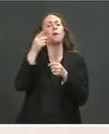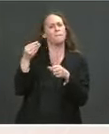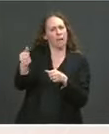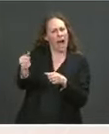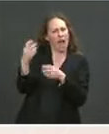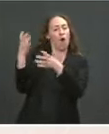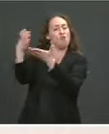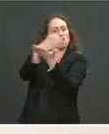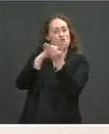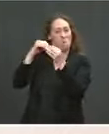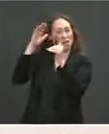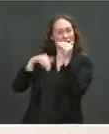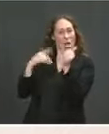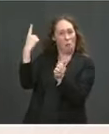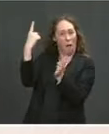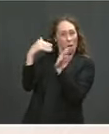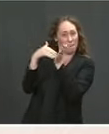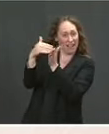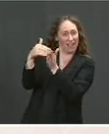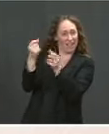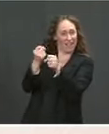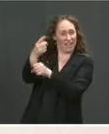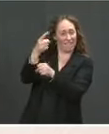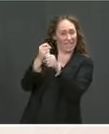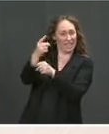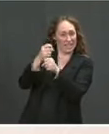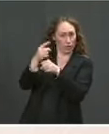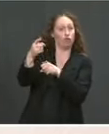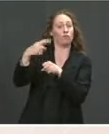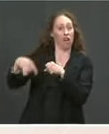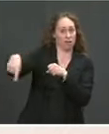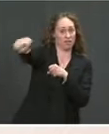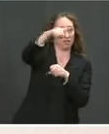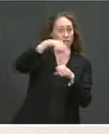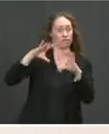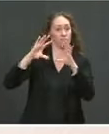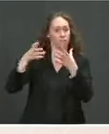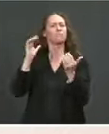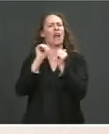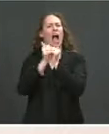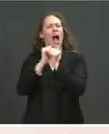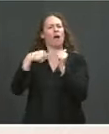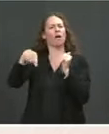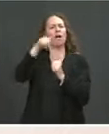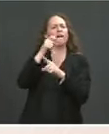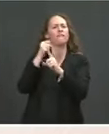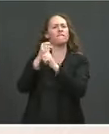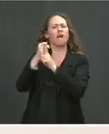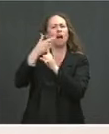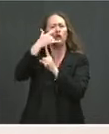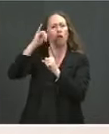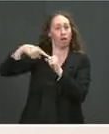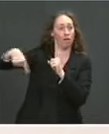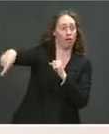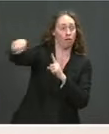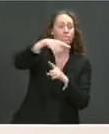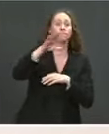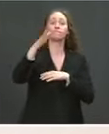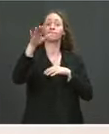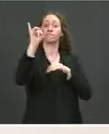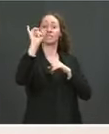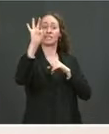reinforcing who this change will actually affect. This change will affect taxpayers making more than $1 million a year. In